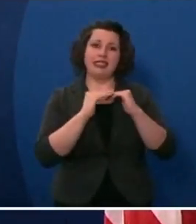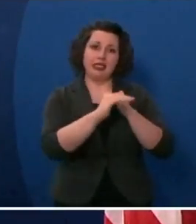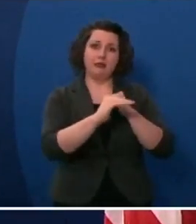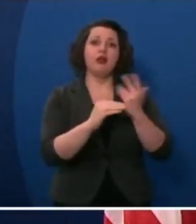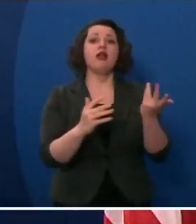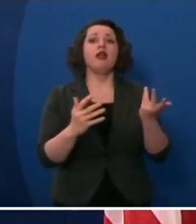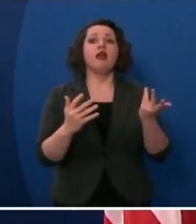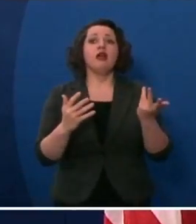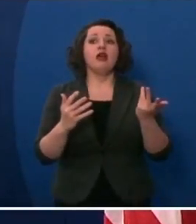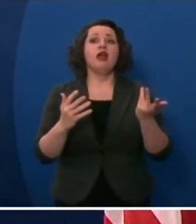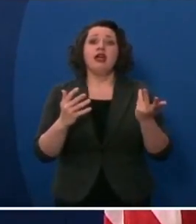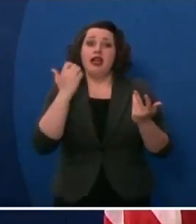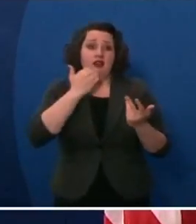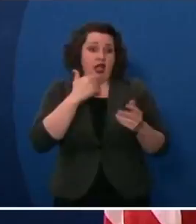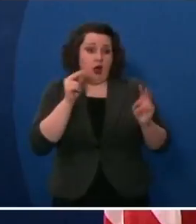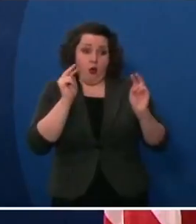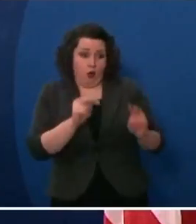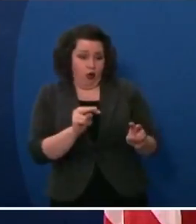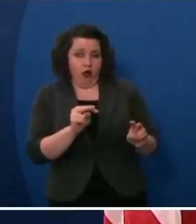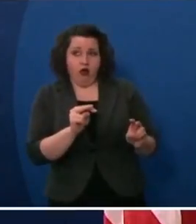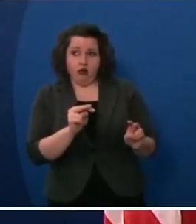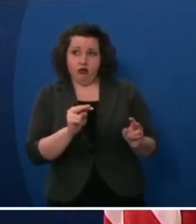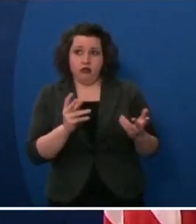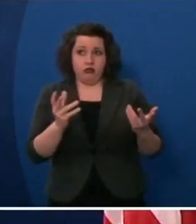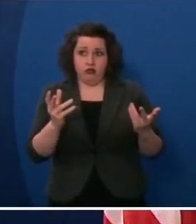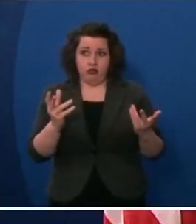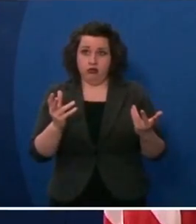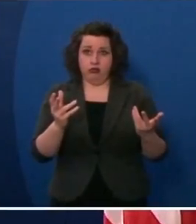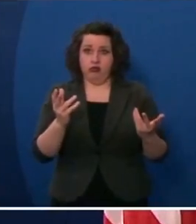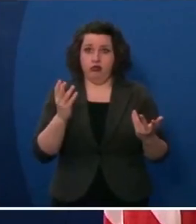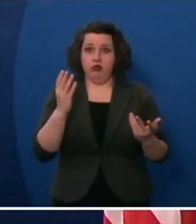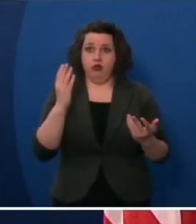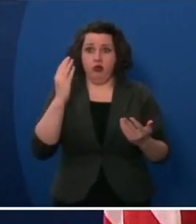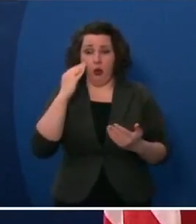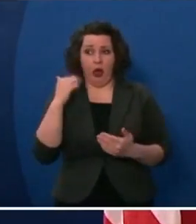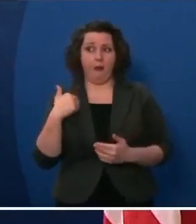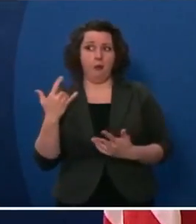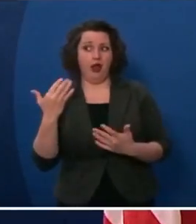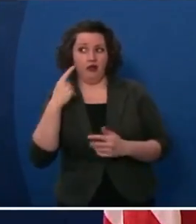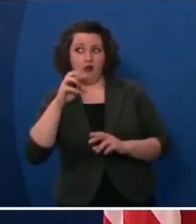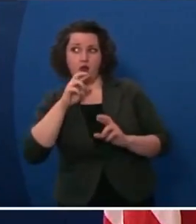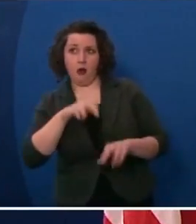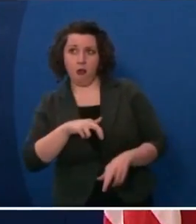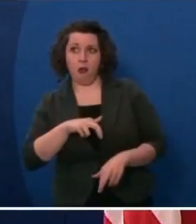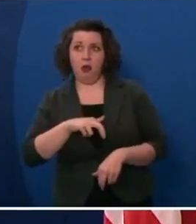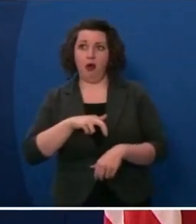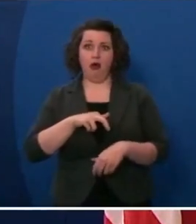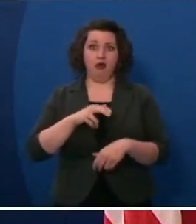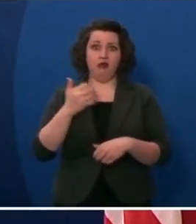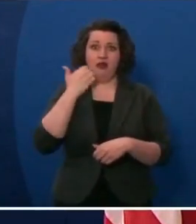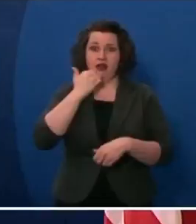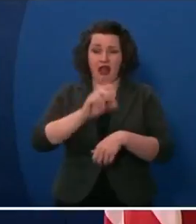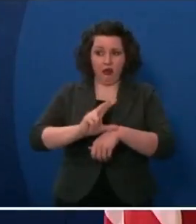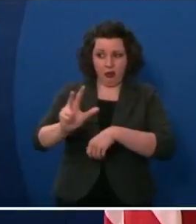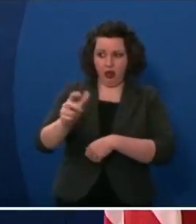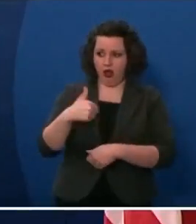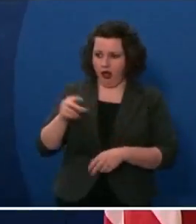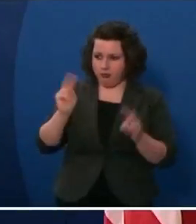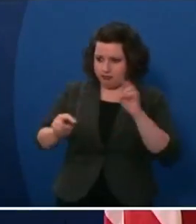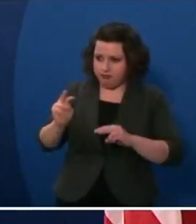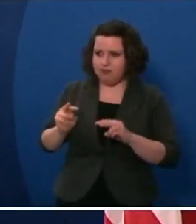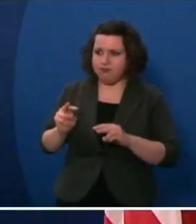we're watching that every day. I mean, you know, I'm laying in wait for that report to come in about 3 o'clock every day so I can see,